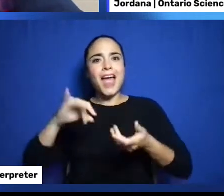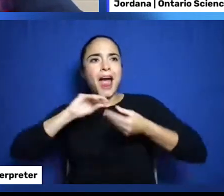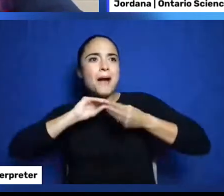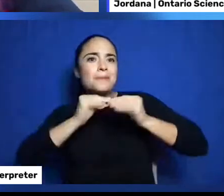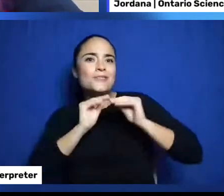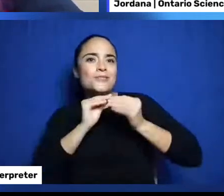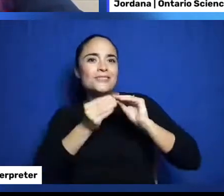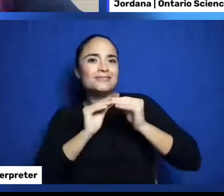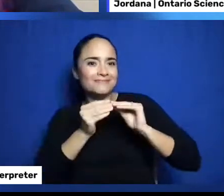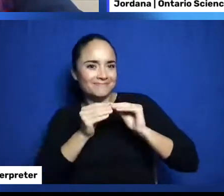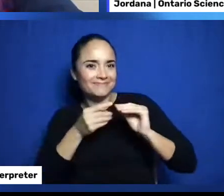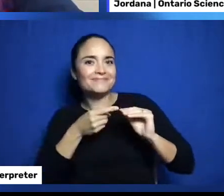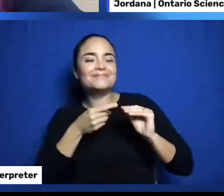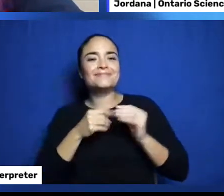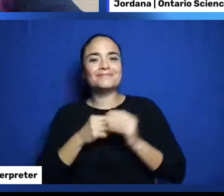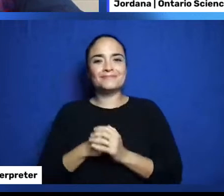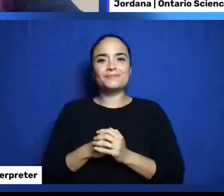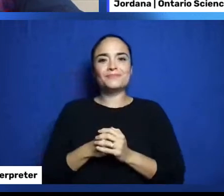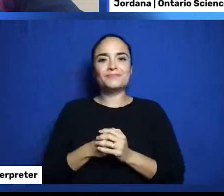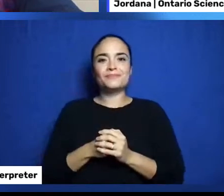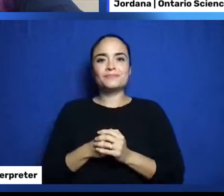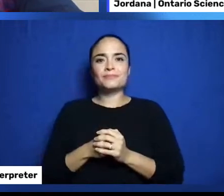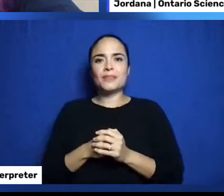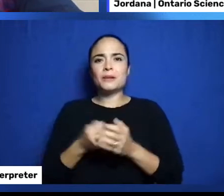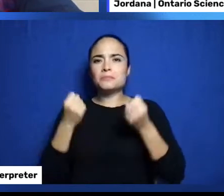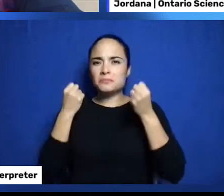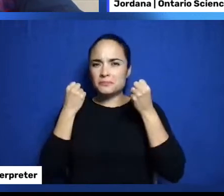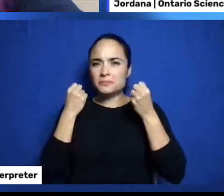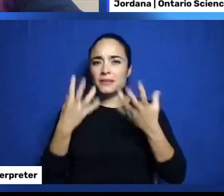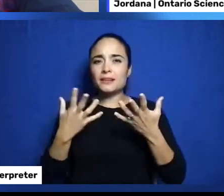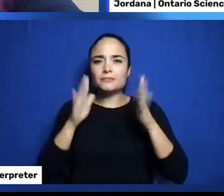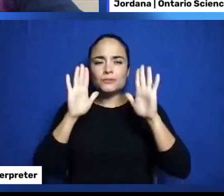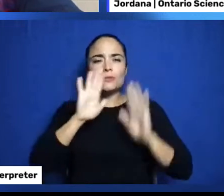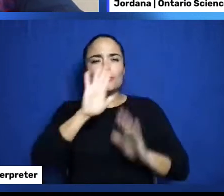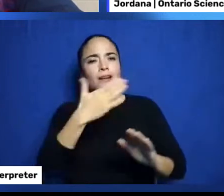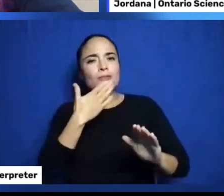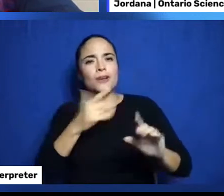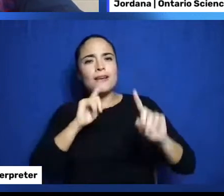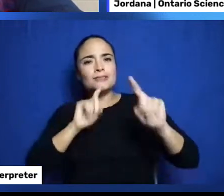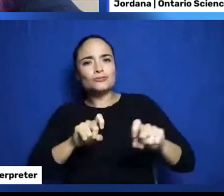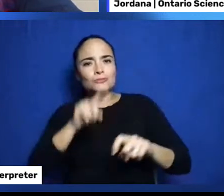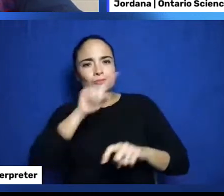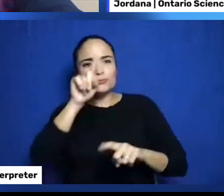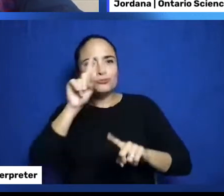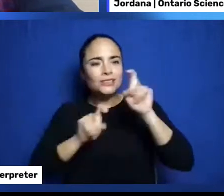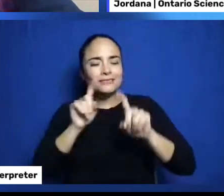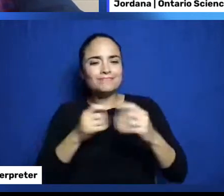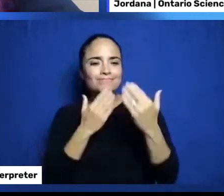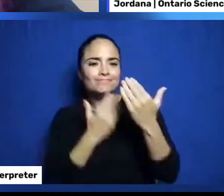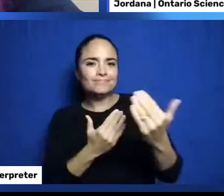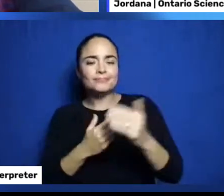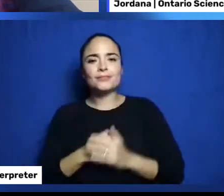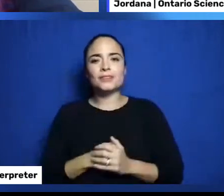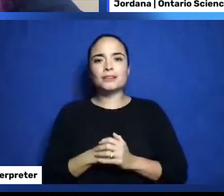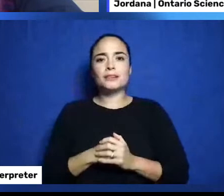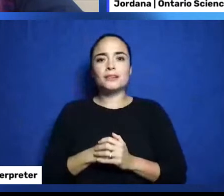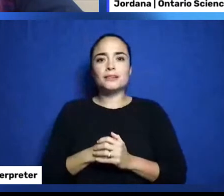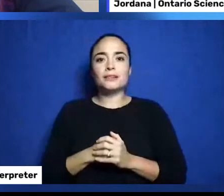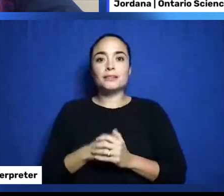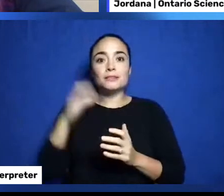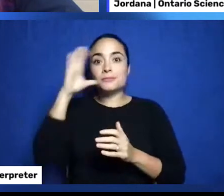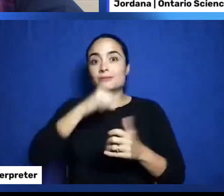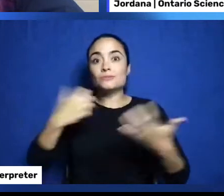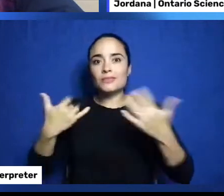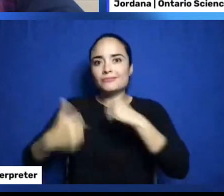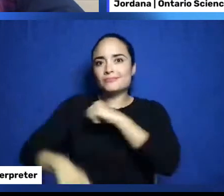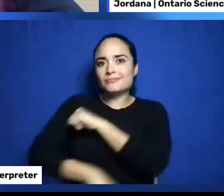Lots and lots. It's really great to hear from all of you. So, as you may have guessed, today we are going to be talking about math,